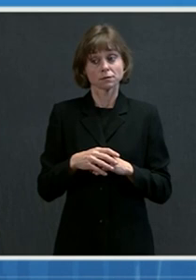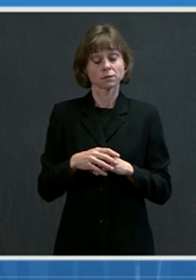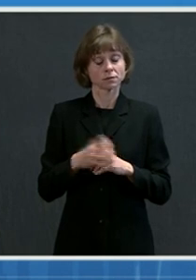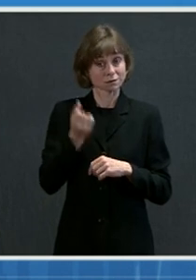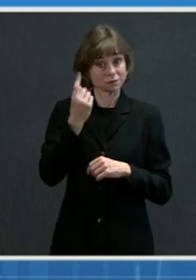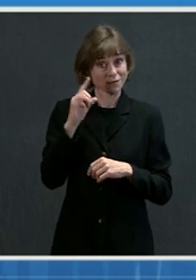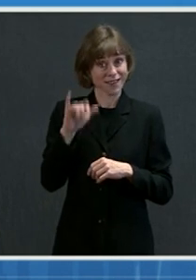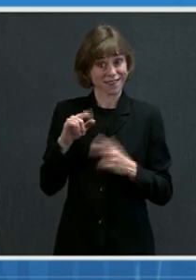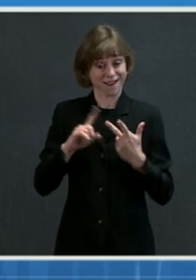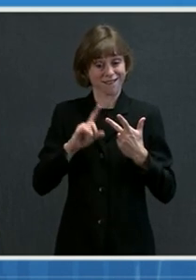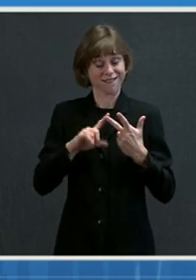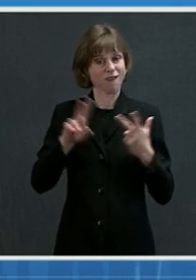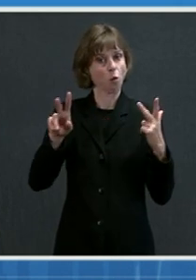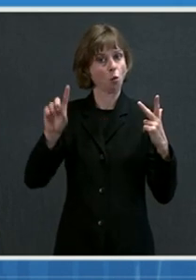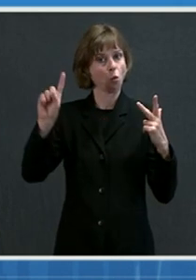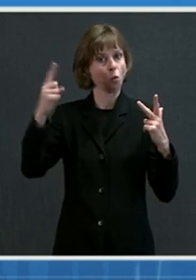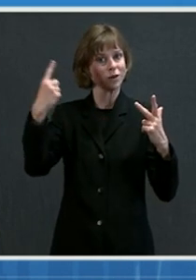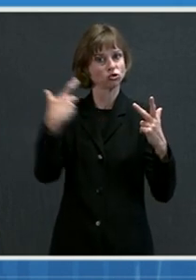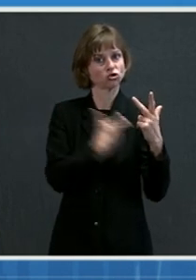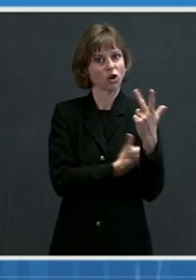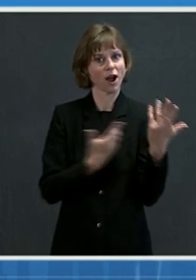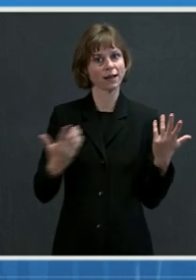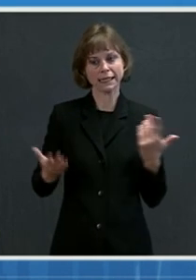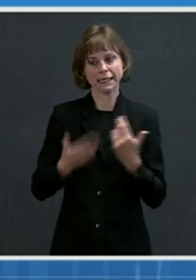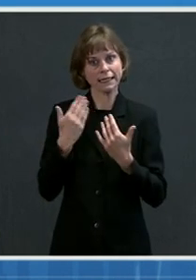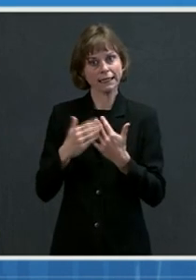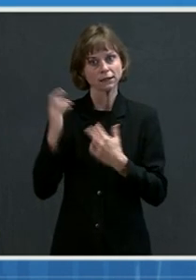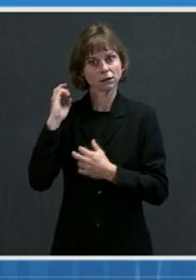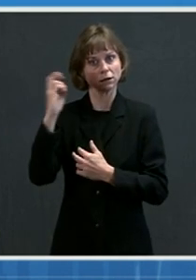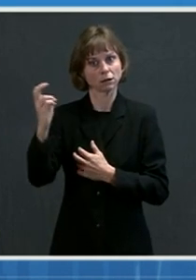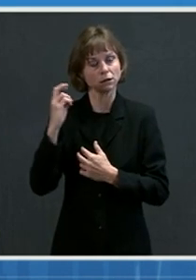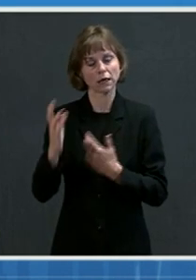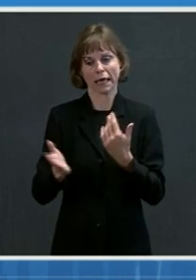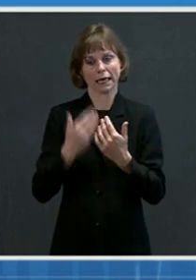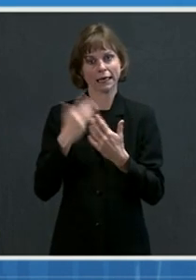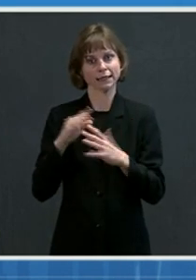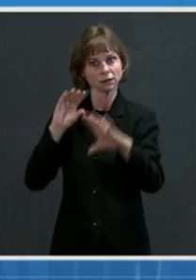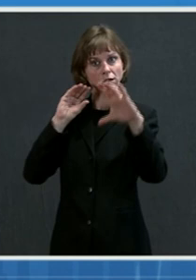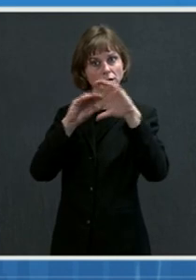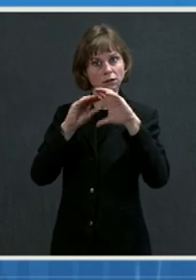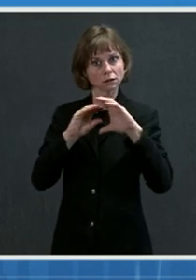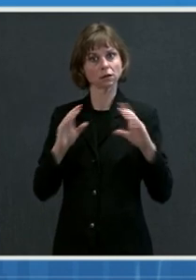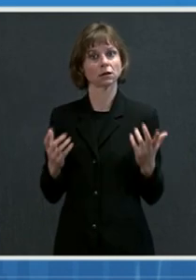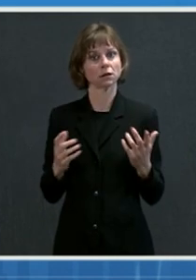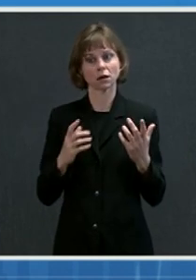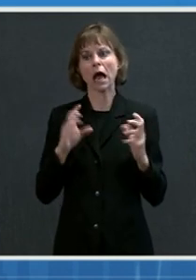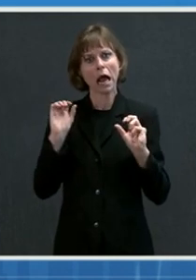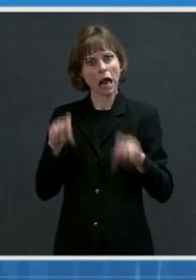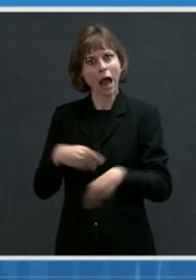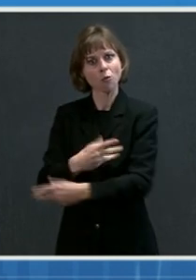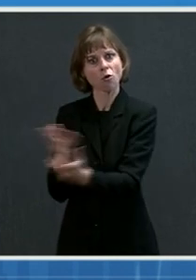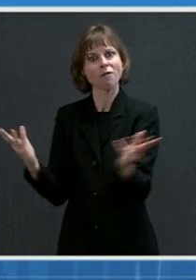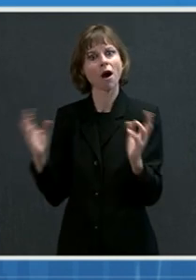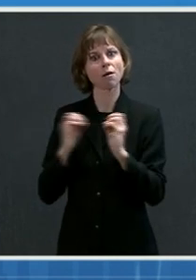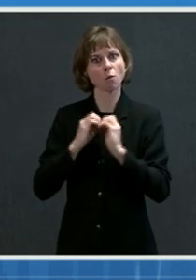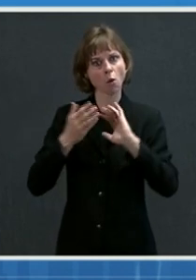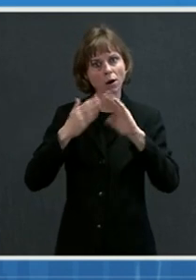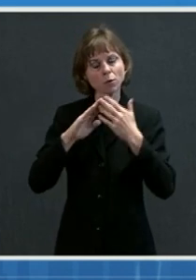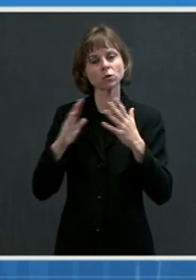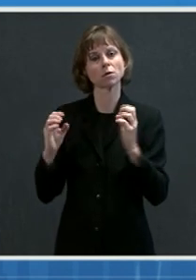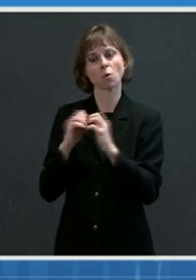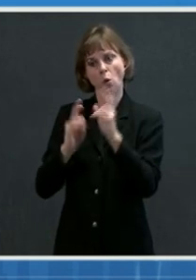single shot and is easier to store and transport, we can provide vaccines in more communities and mobile sites moving forward.